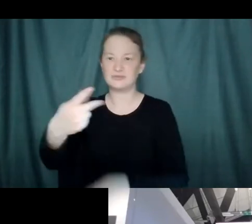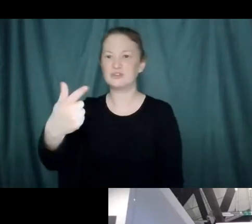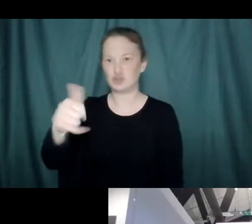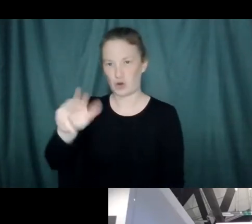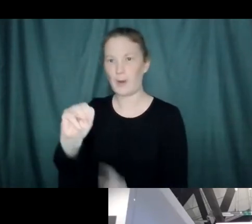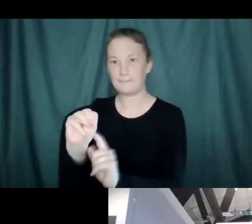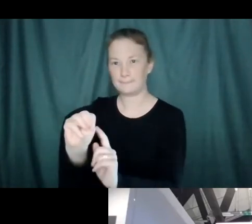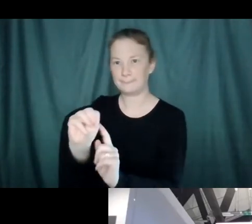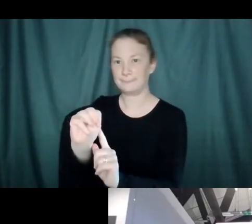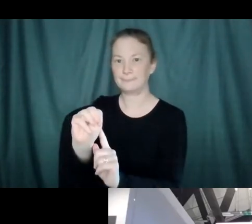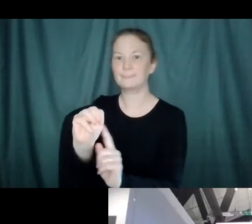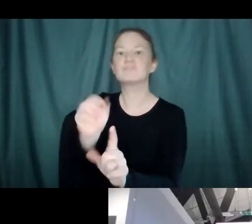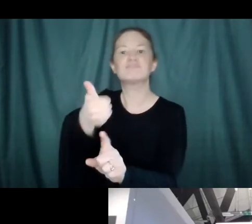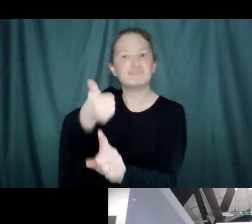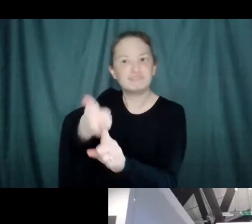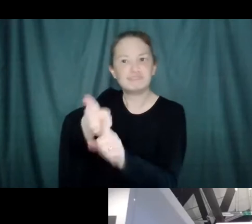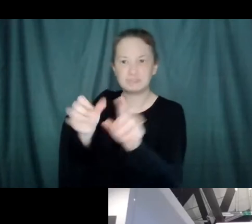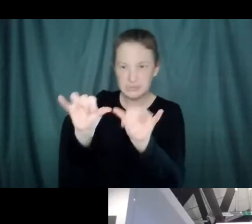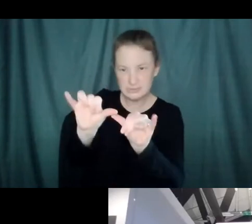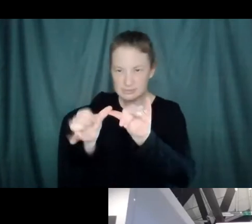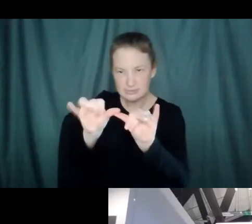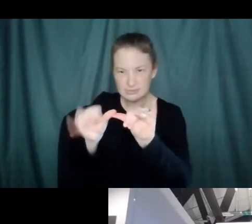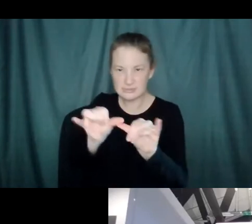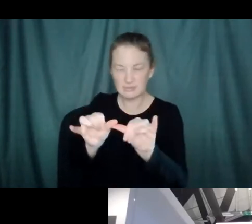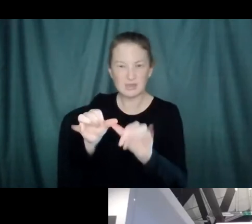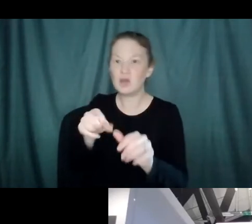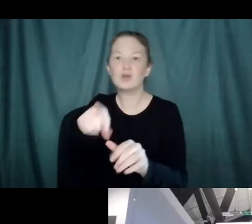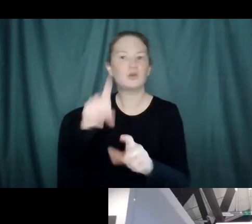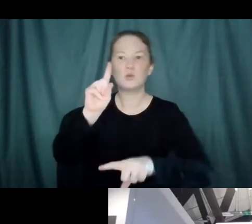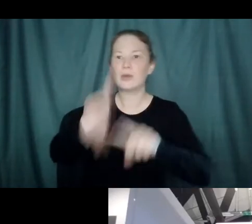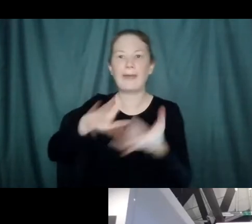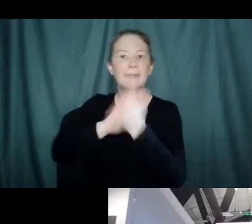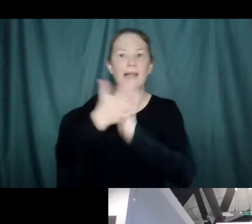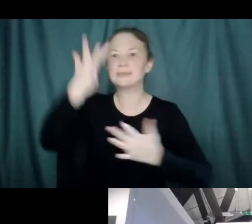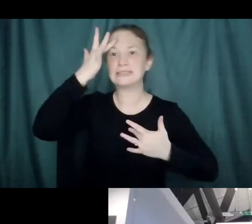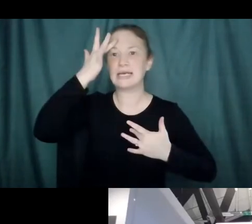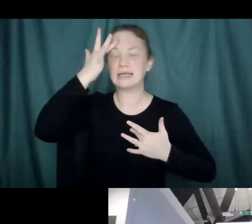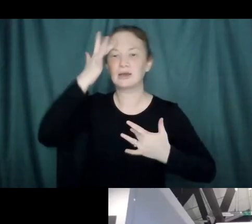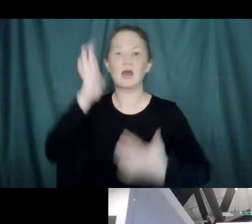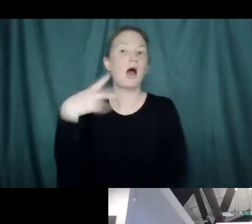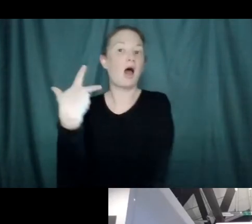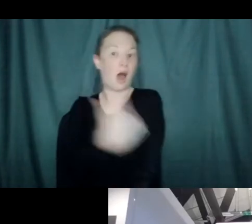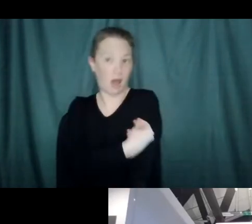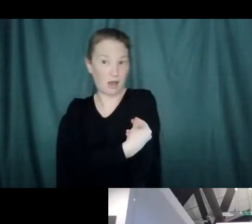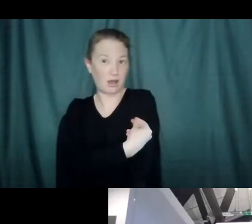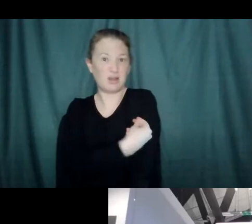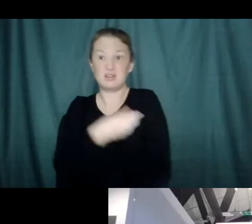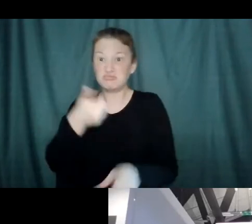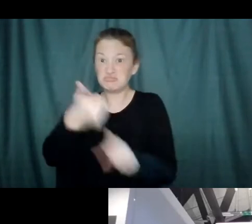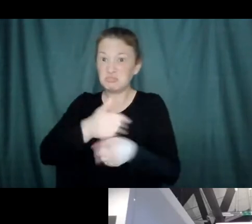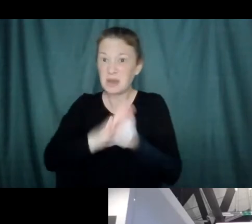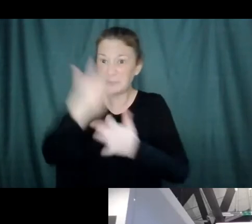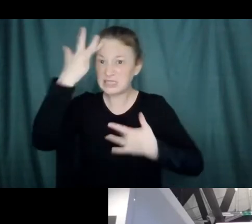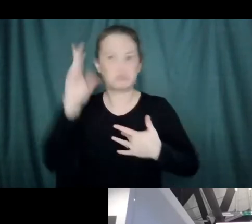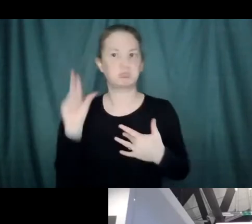engineered so that it can't make you sick. It'll infect you, but it can't make you sick. And all of these are essentially